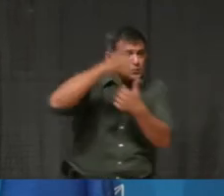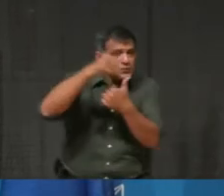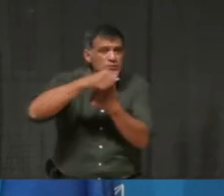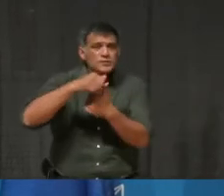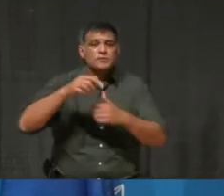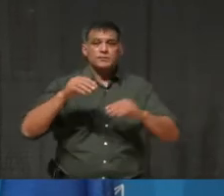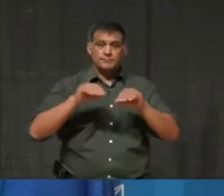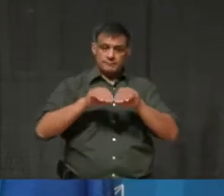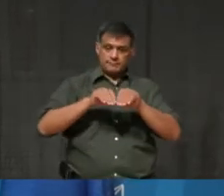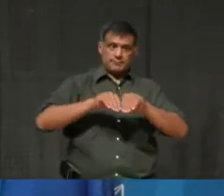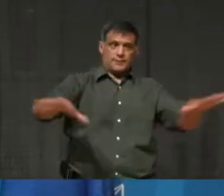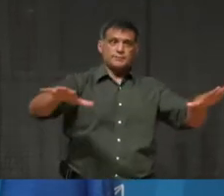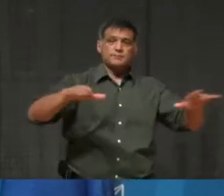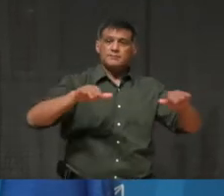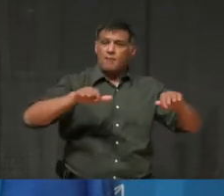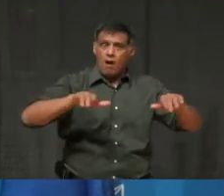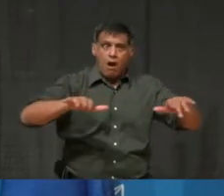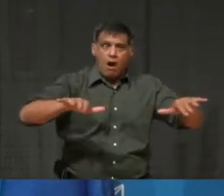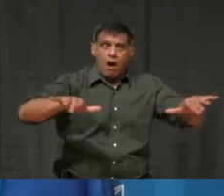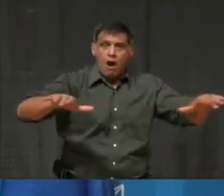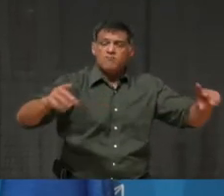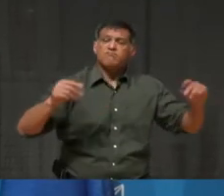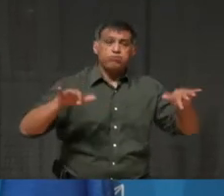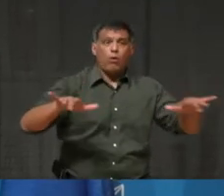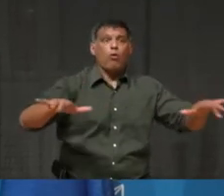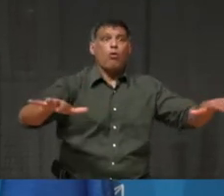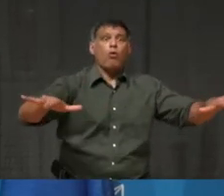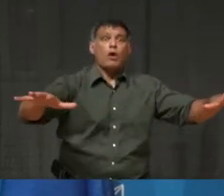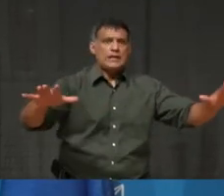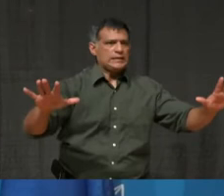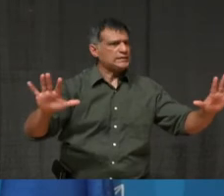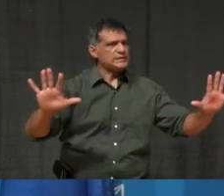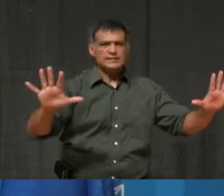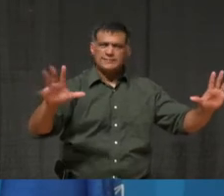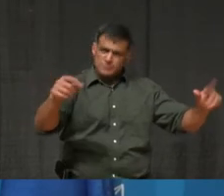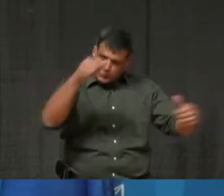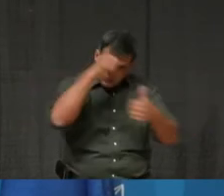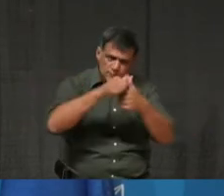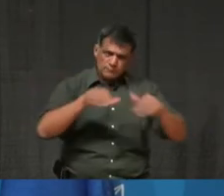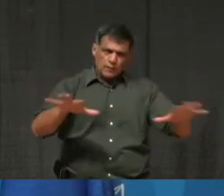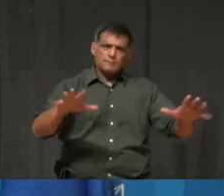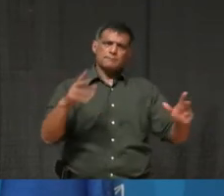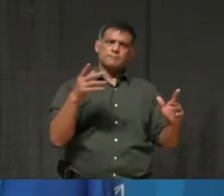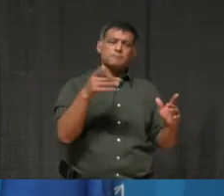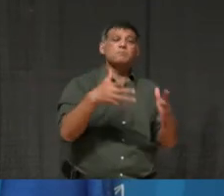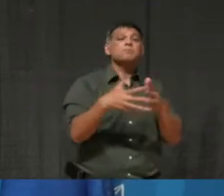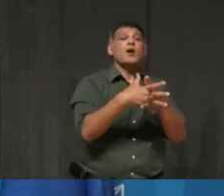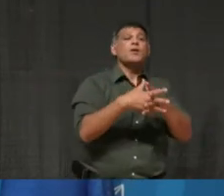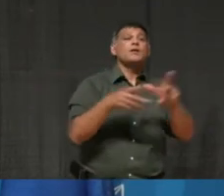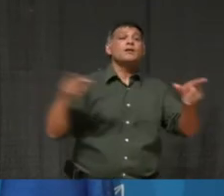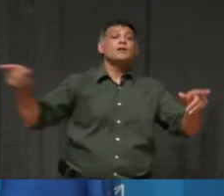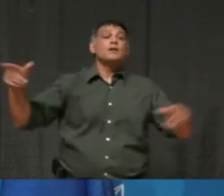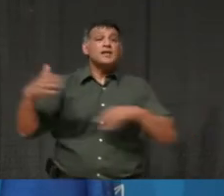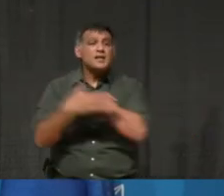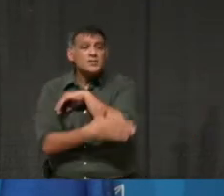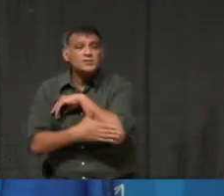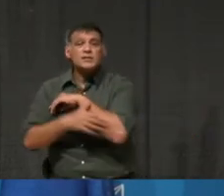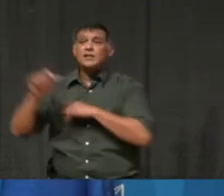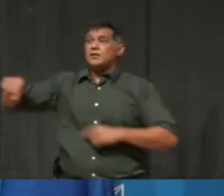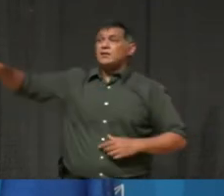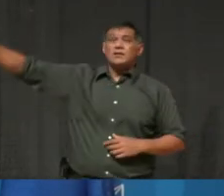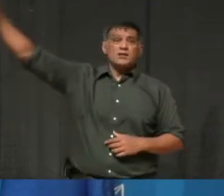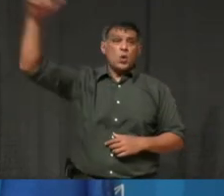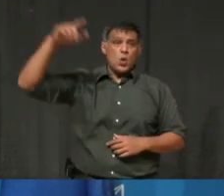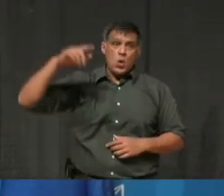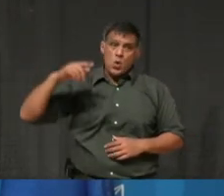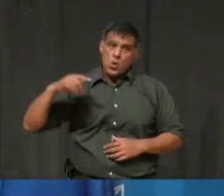unchecked in our community, I have friends that work in, uh, across the United States. Their businesses are closed too. And their hospitals are also filling up and the